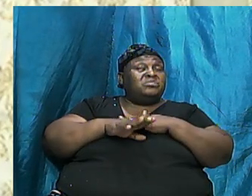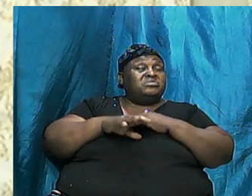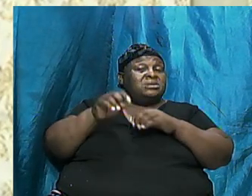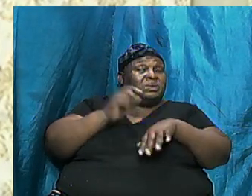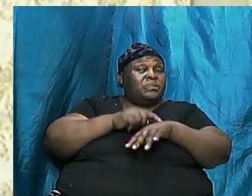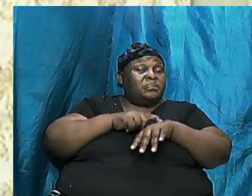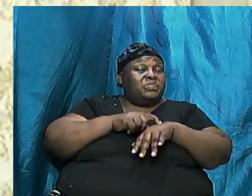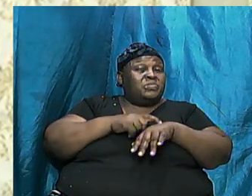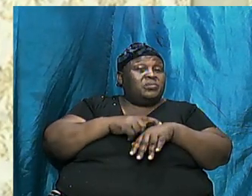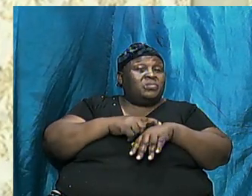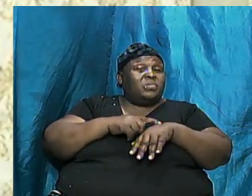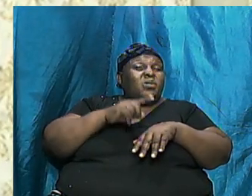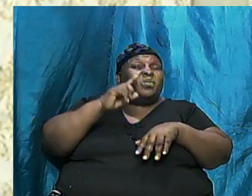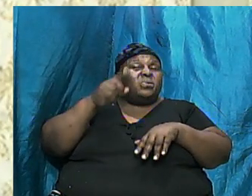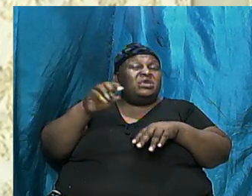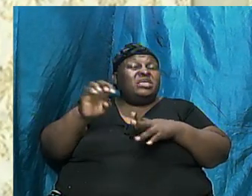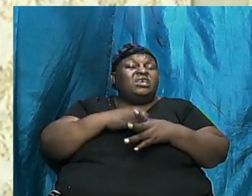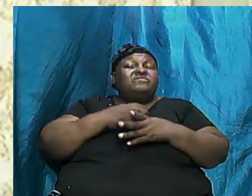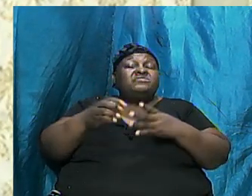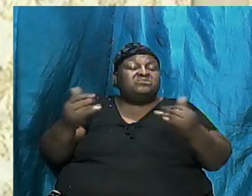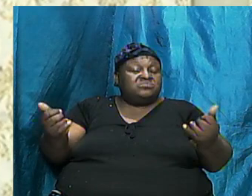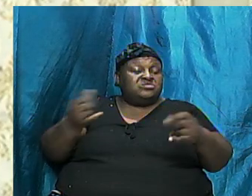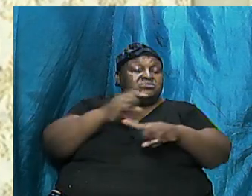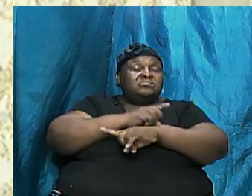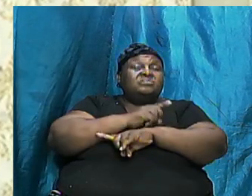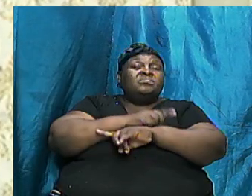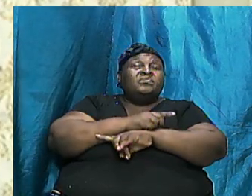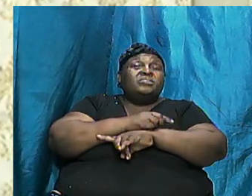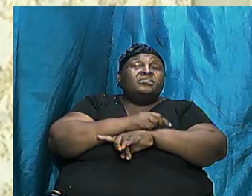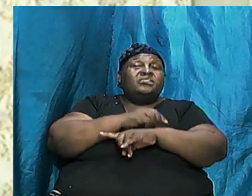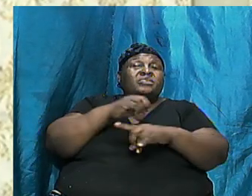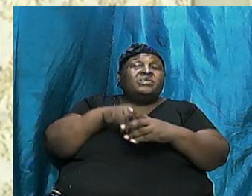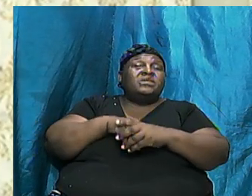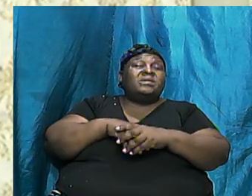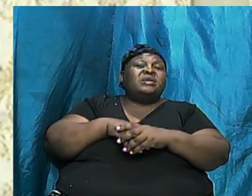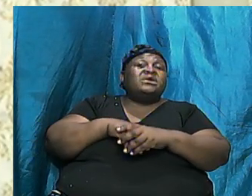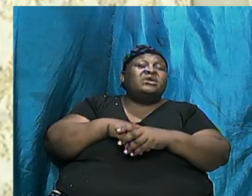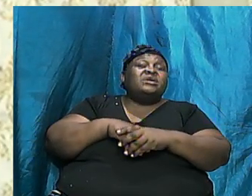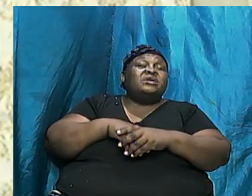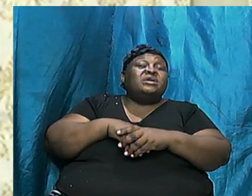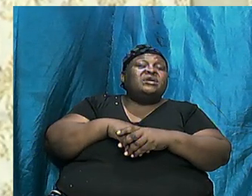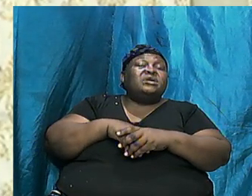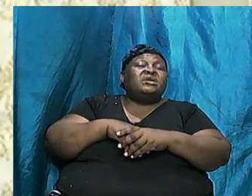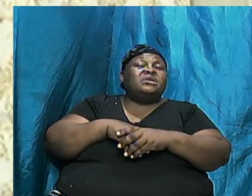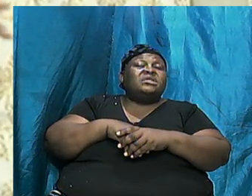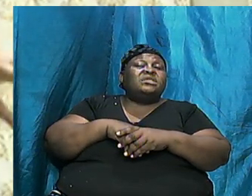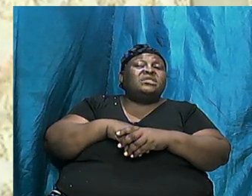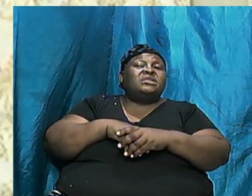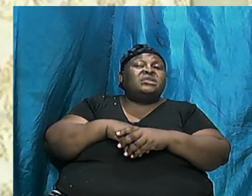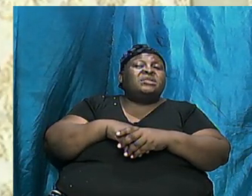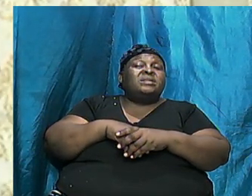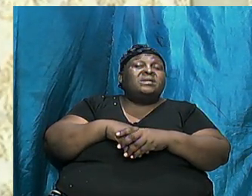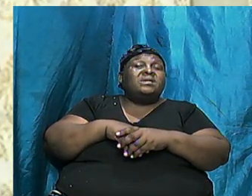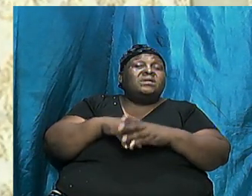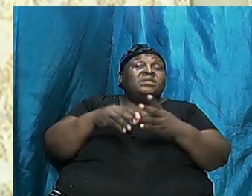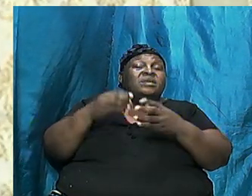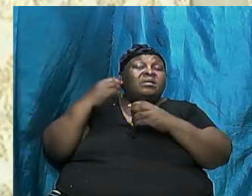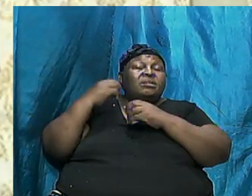Even Today In The Archives Of A Lot Of These